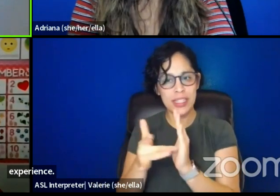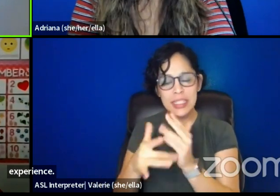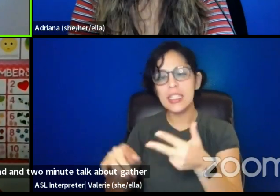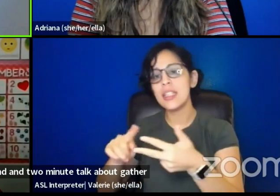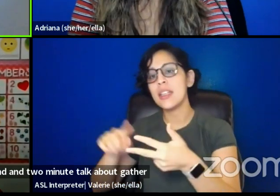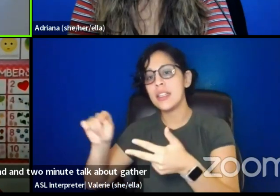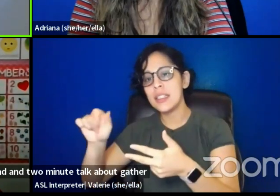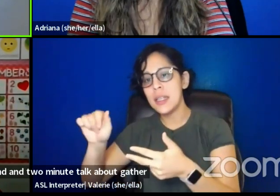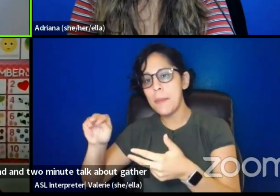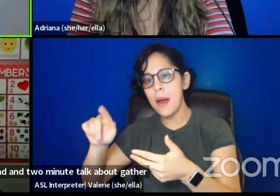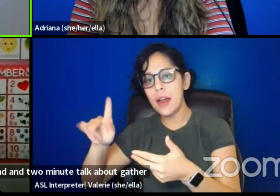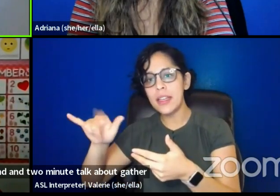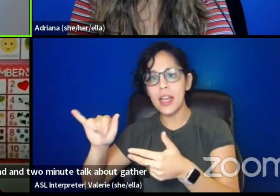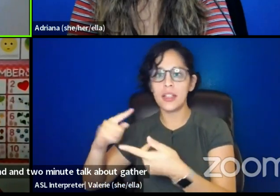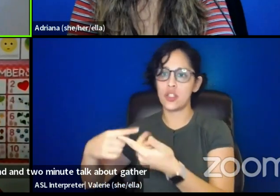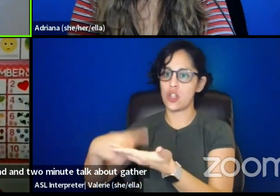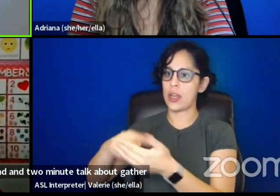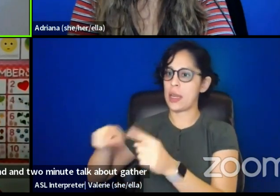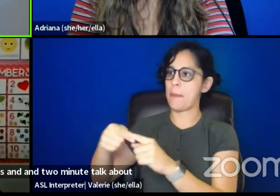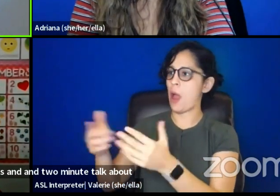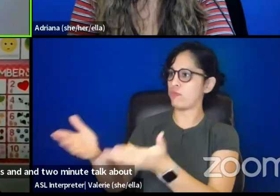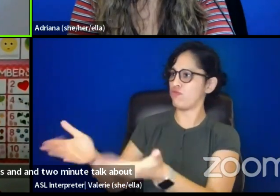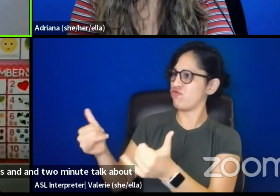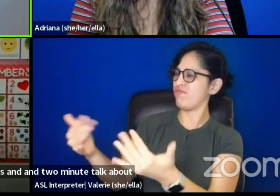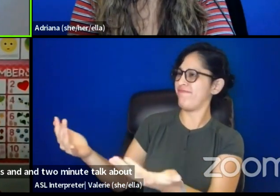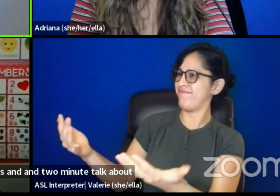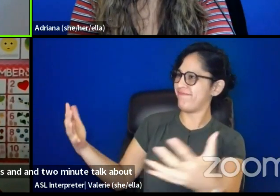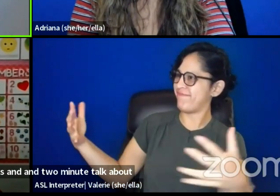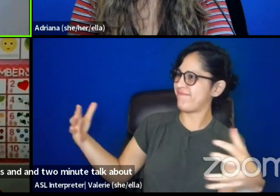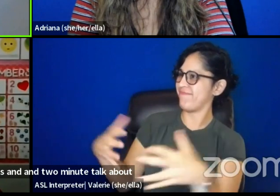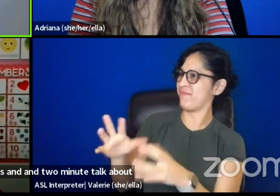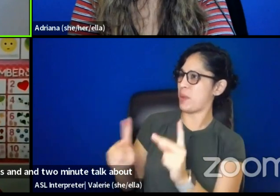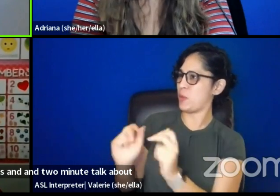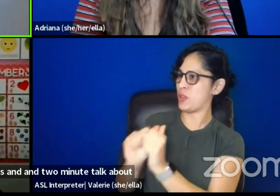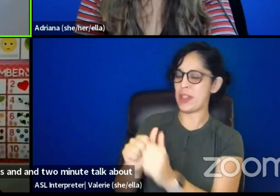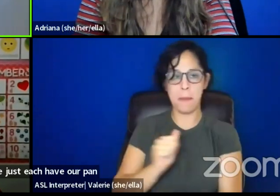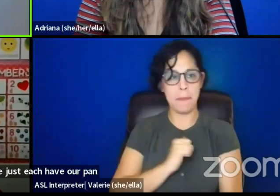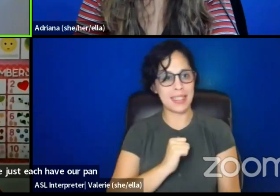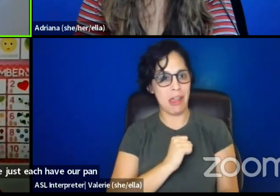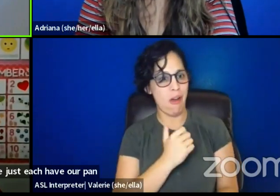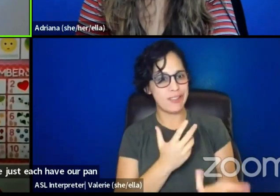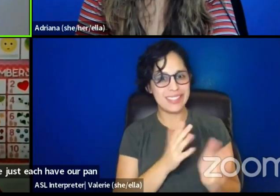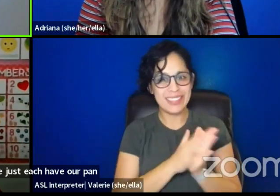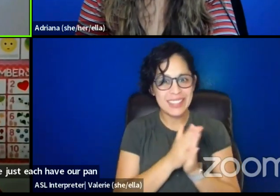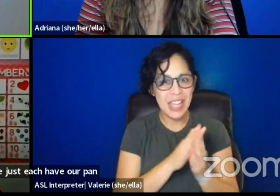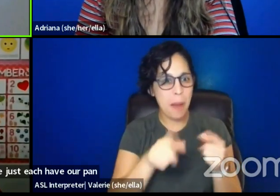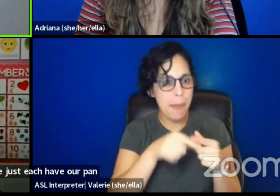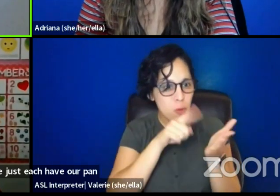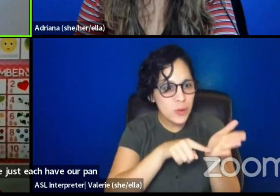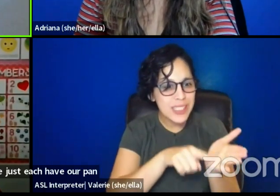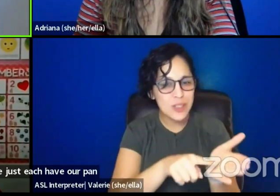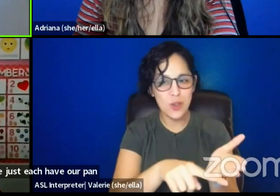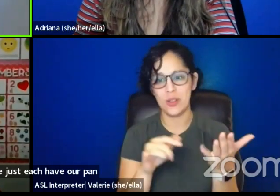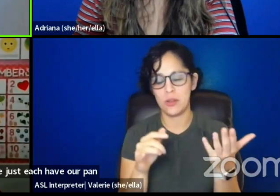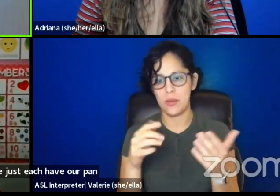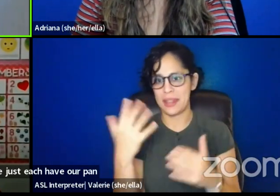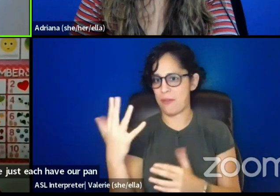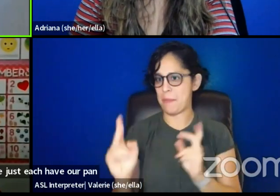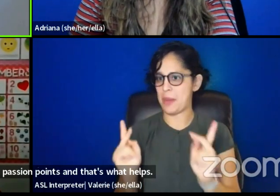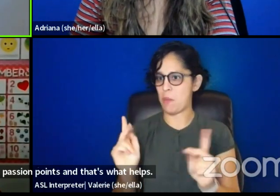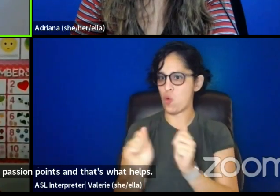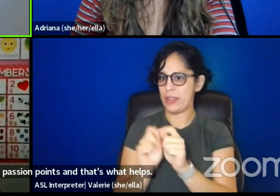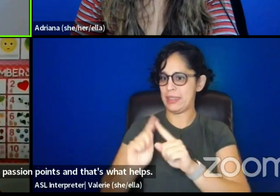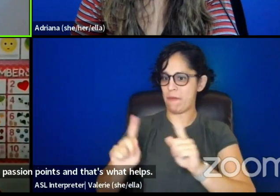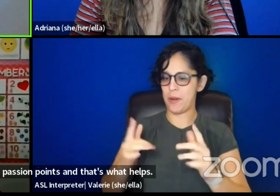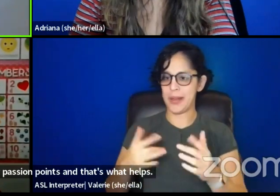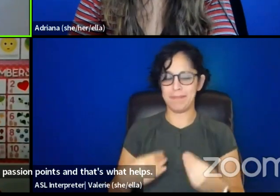about gathering folks together and me talking about nerding out on research. I mean, we just each have our passion points and that's what helps. Um, but the